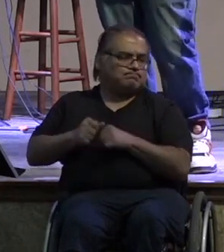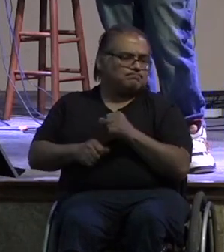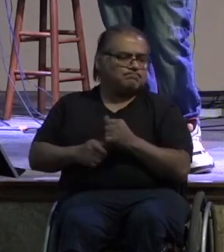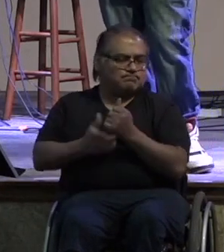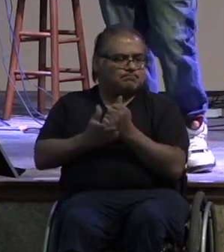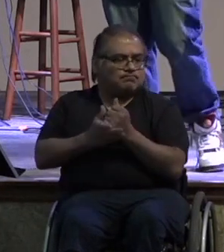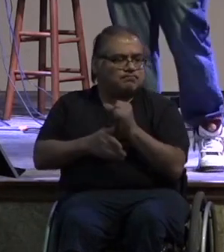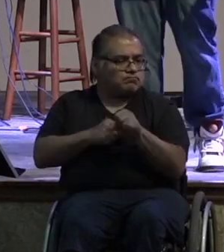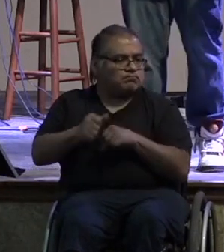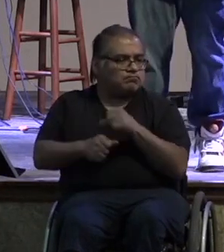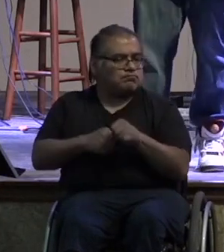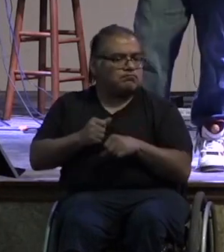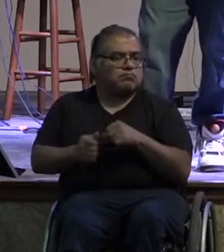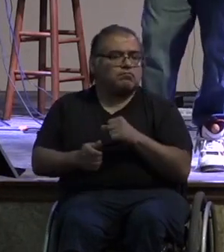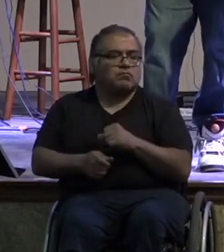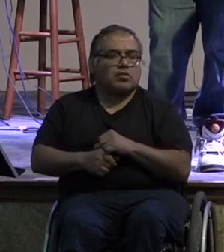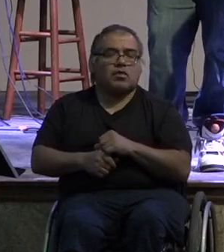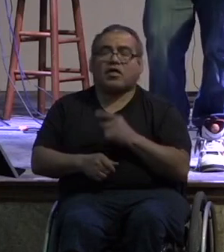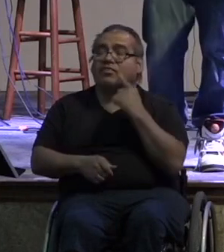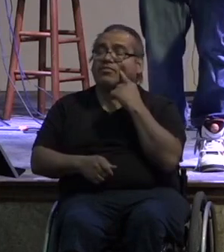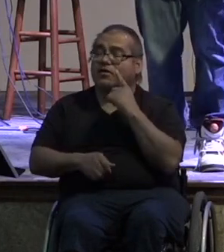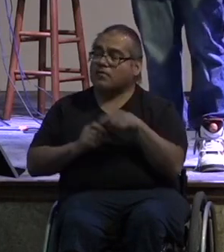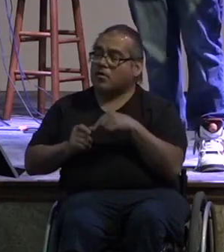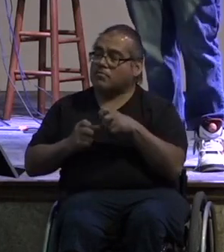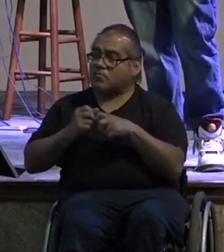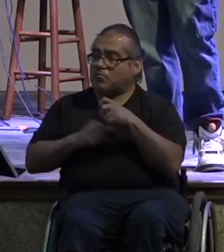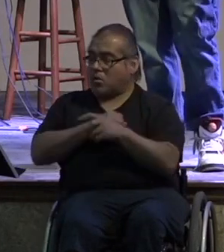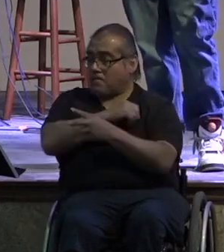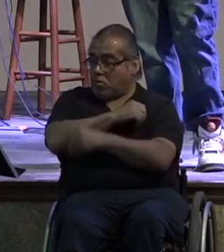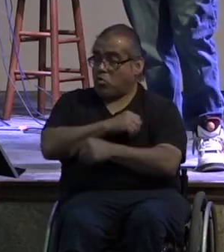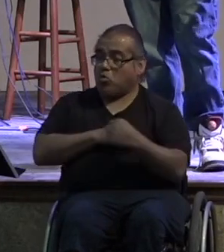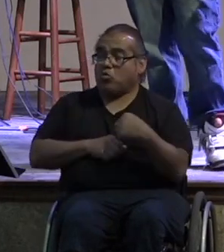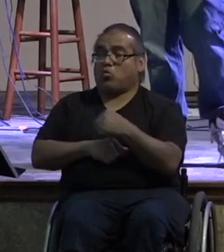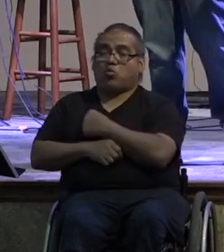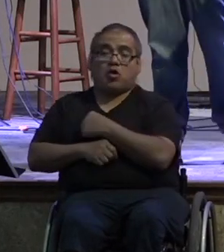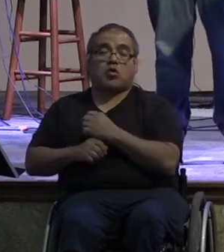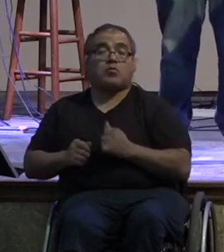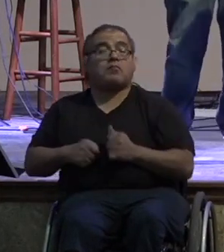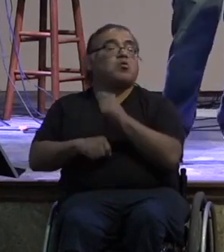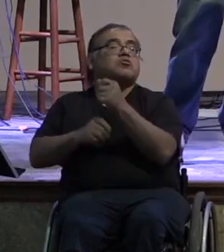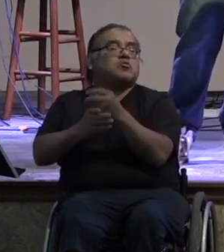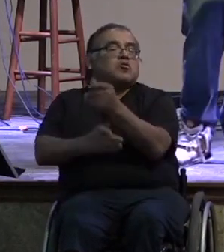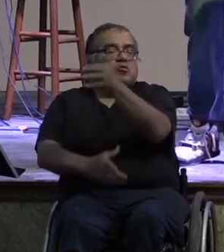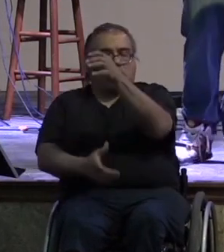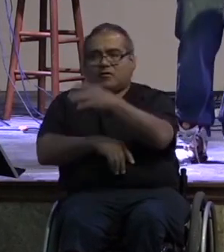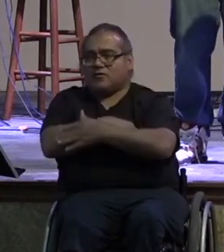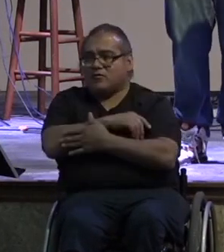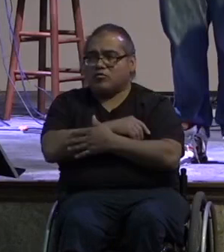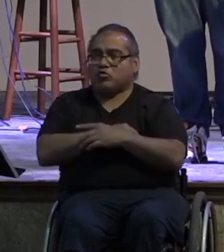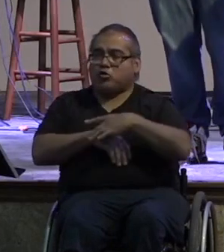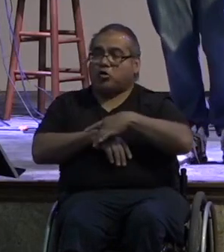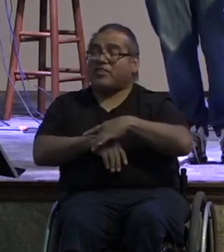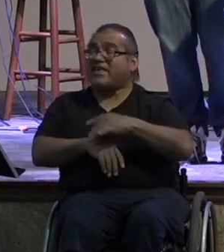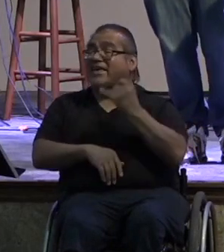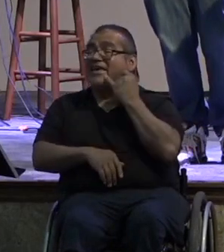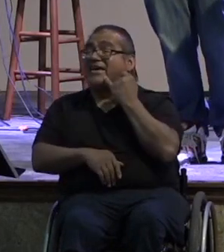i mean if we think about the problems of the poor in our country and we're one of the wealthiest nations on earth if we all took care of our brother